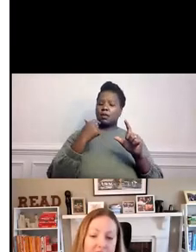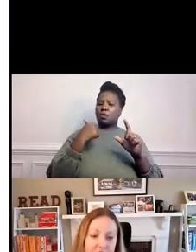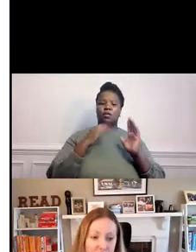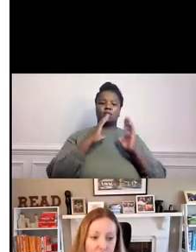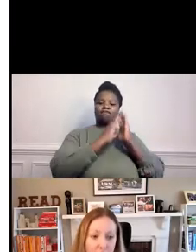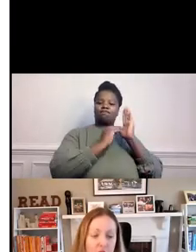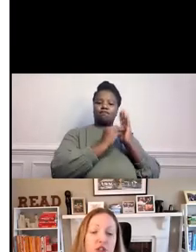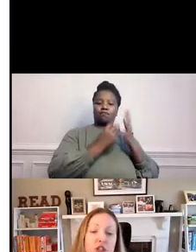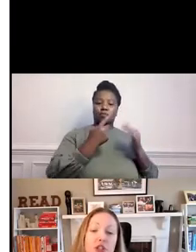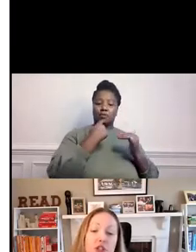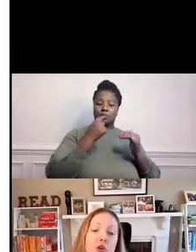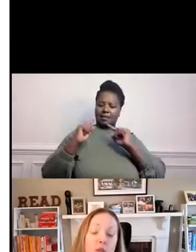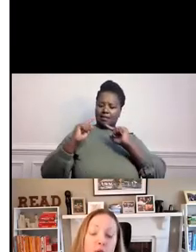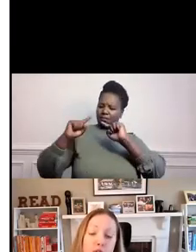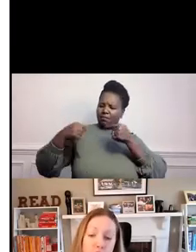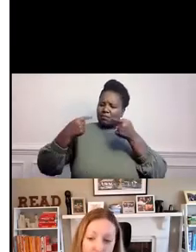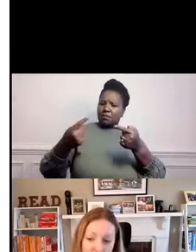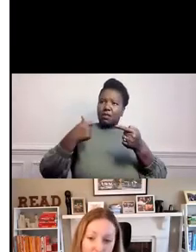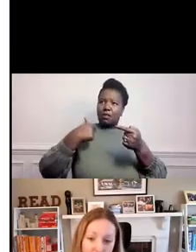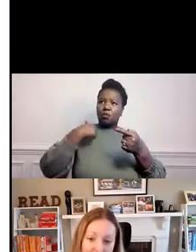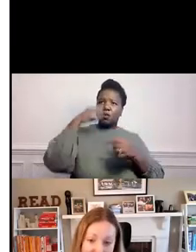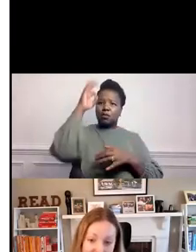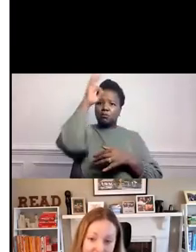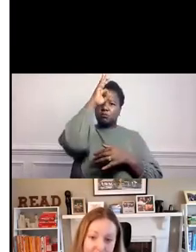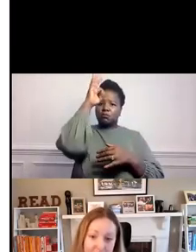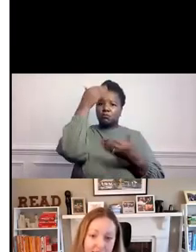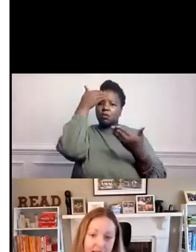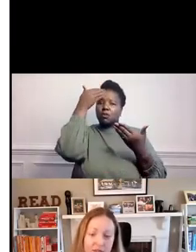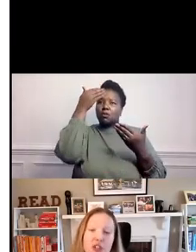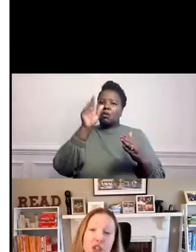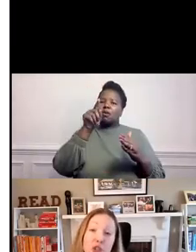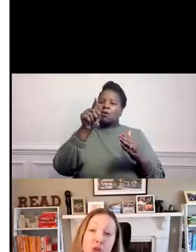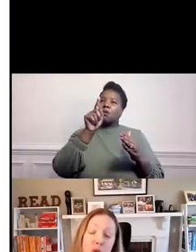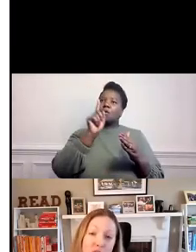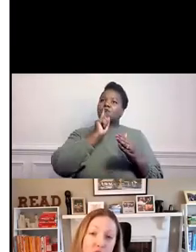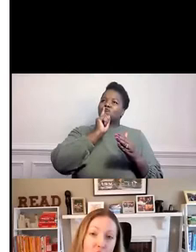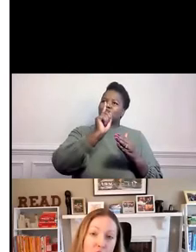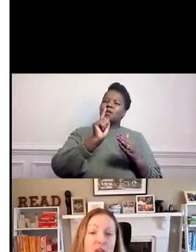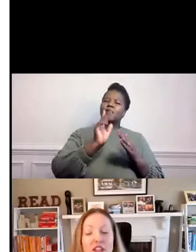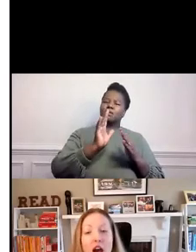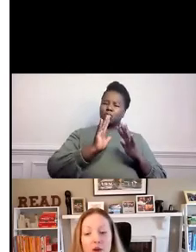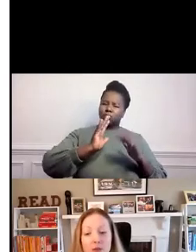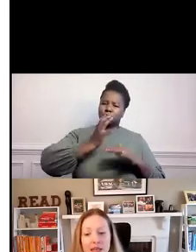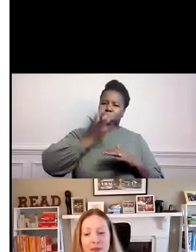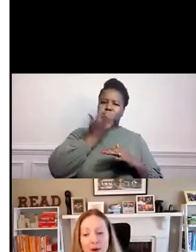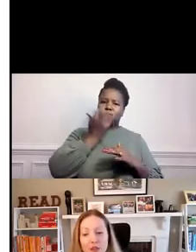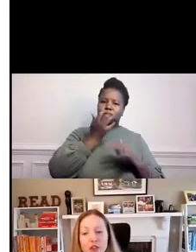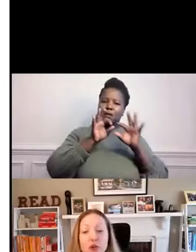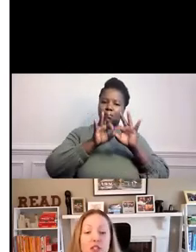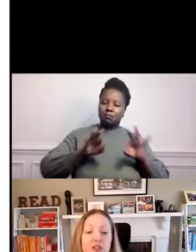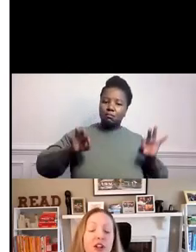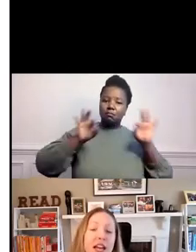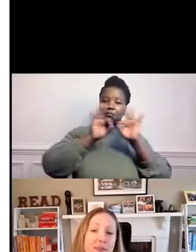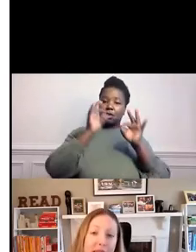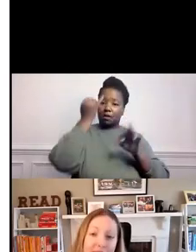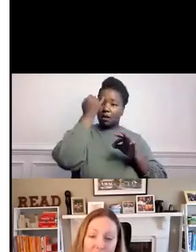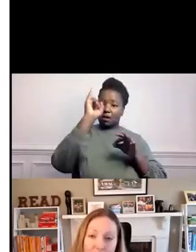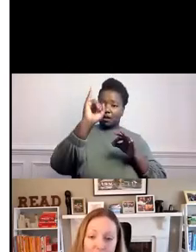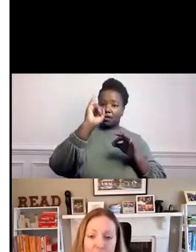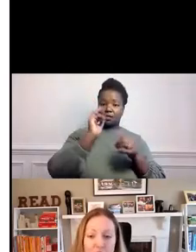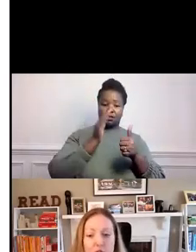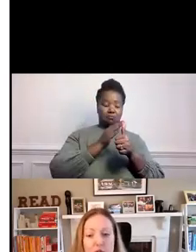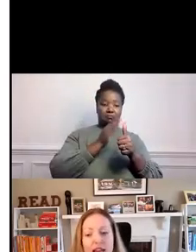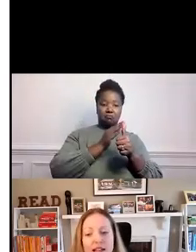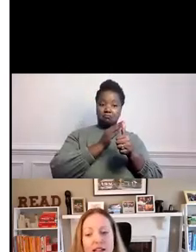of the things we didn't know to the two most critical ideas. The two that we chose we thought would be both useful and